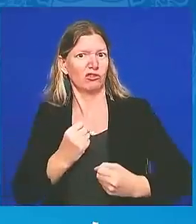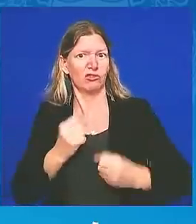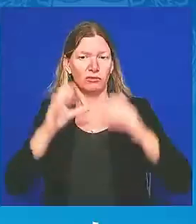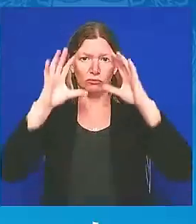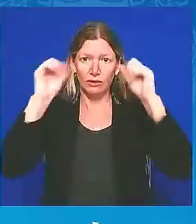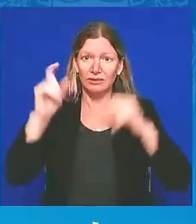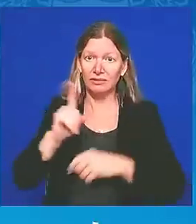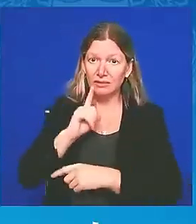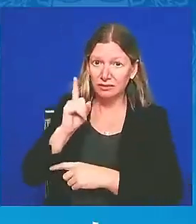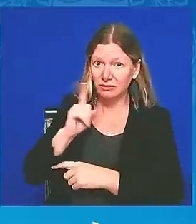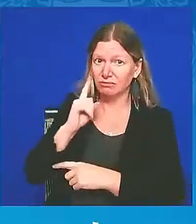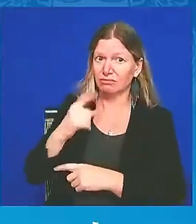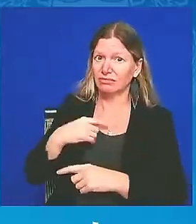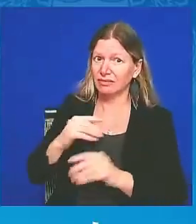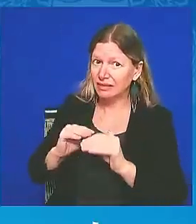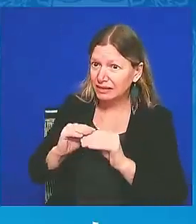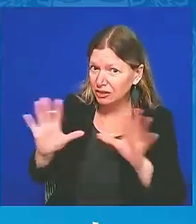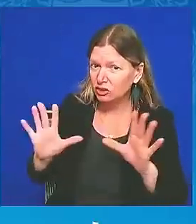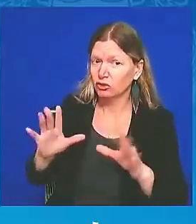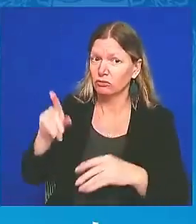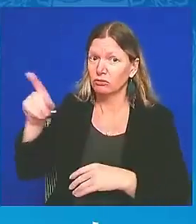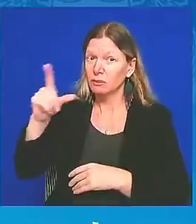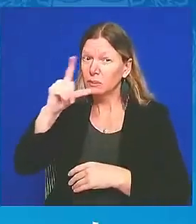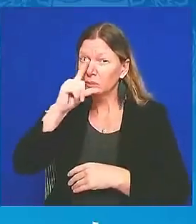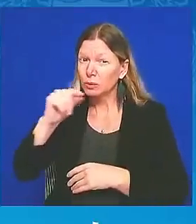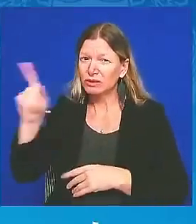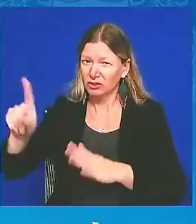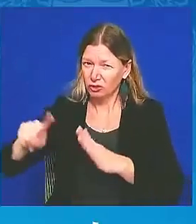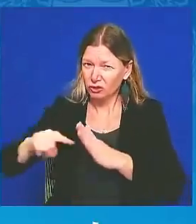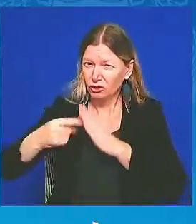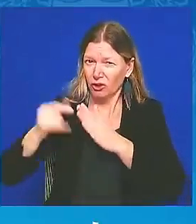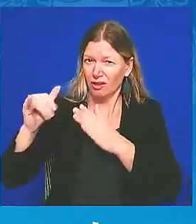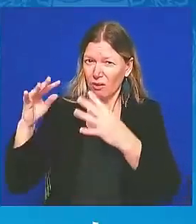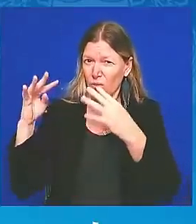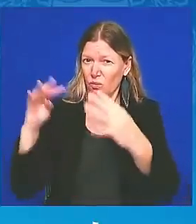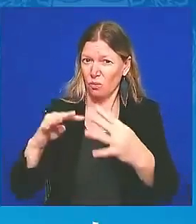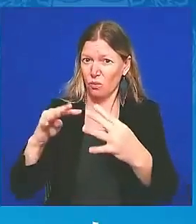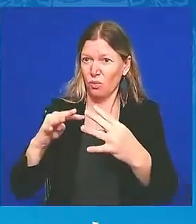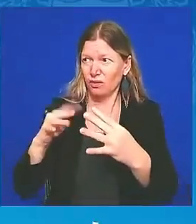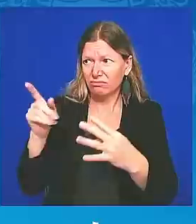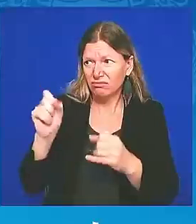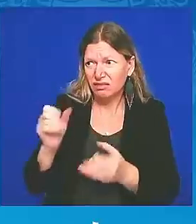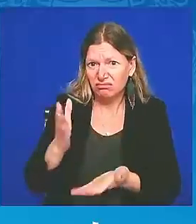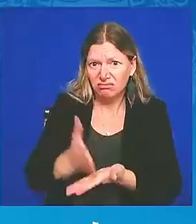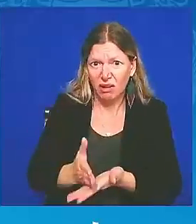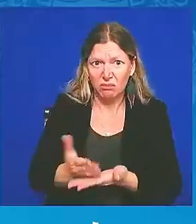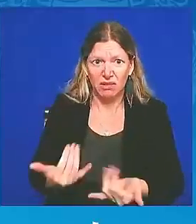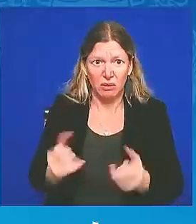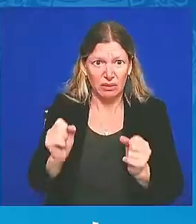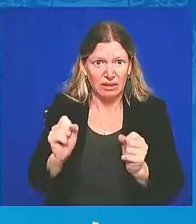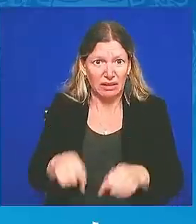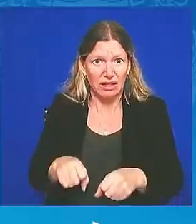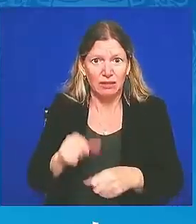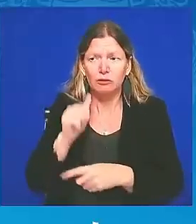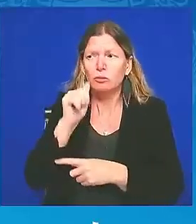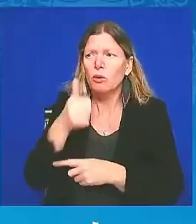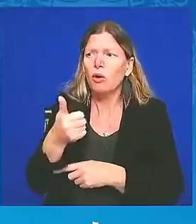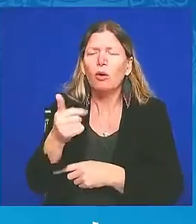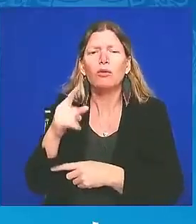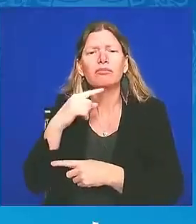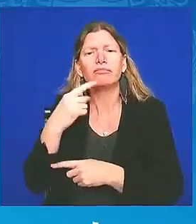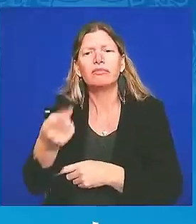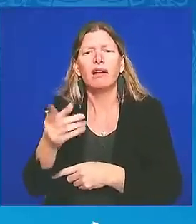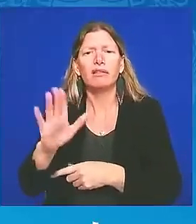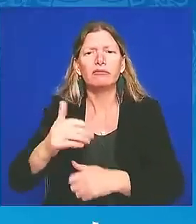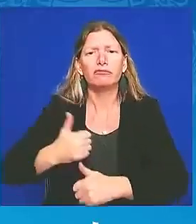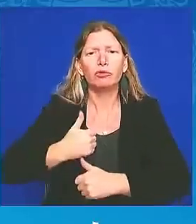end it tomorrow, if he simply withdrew his troops from Ukraine's sovereign territory. Of